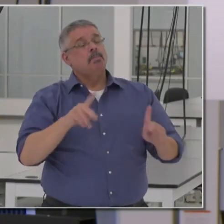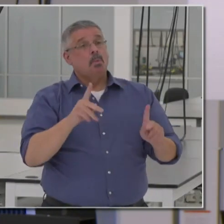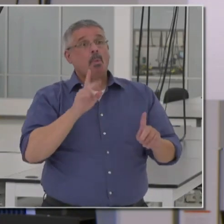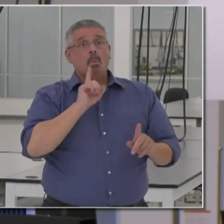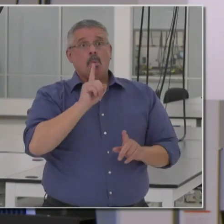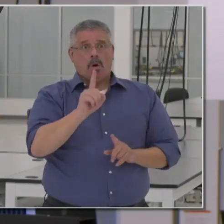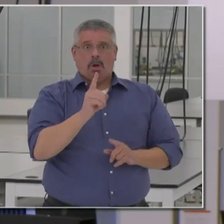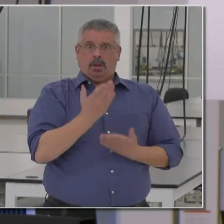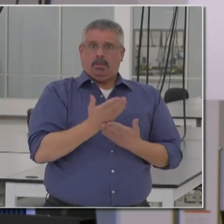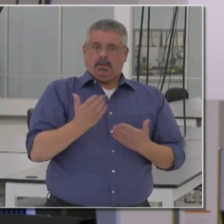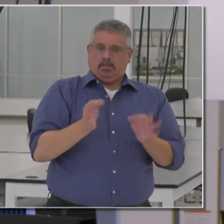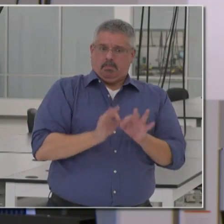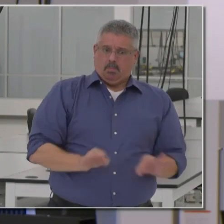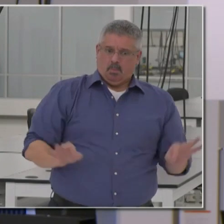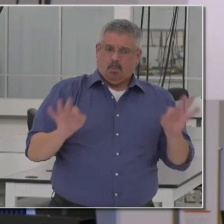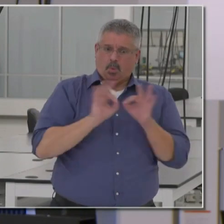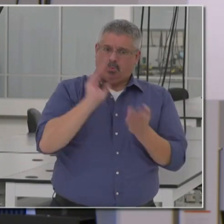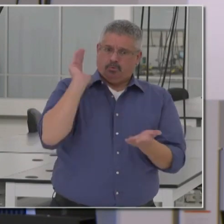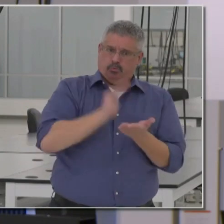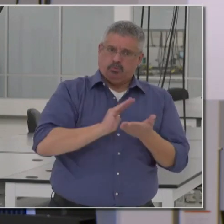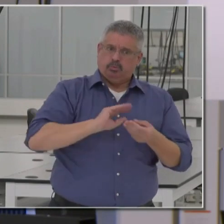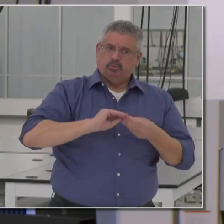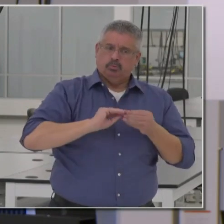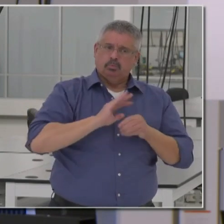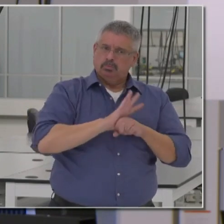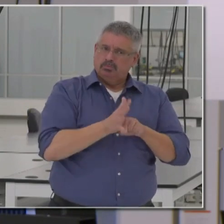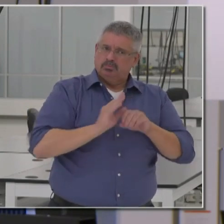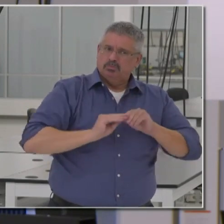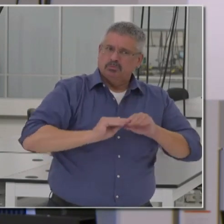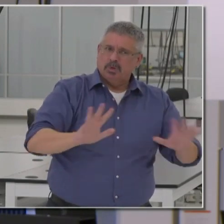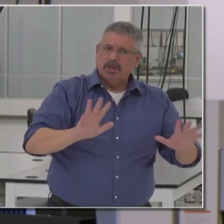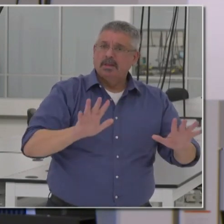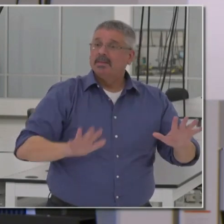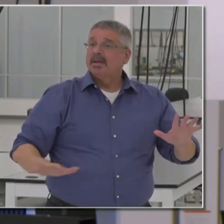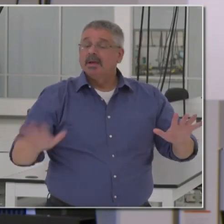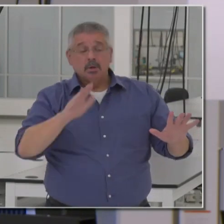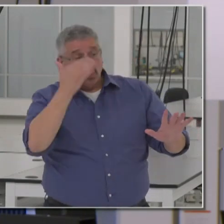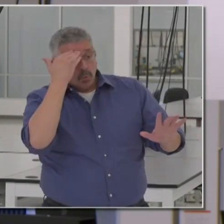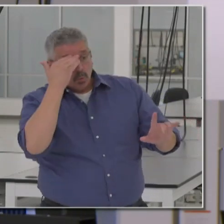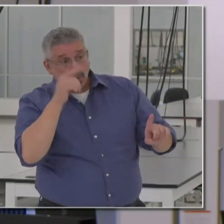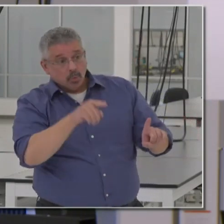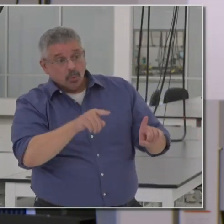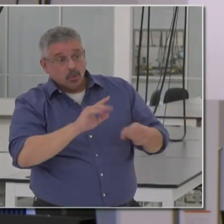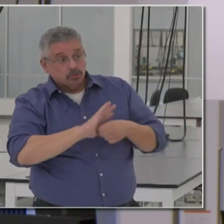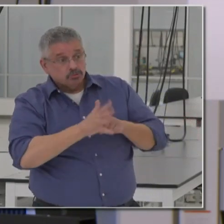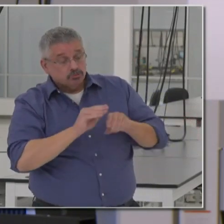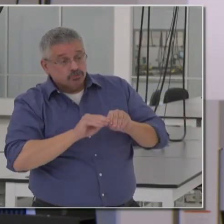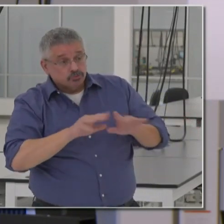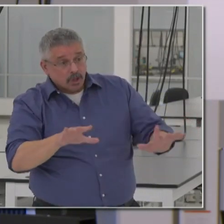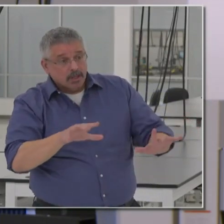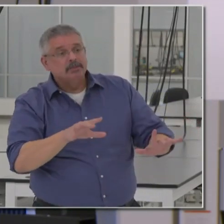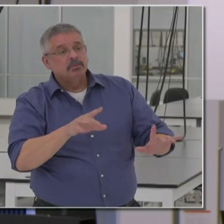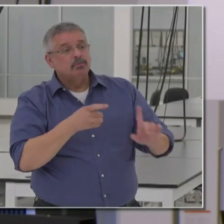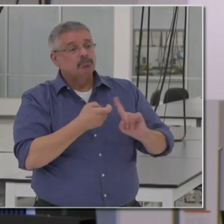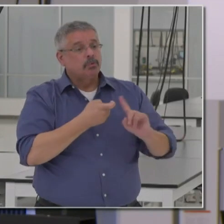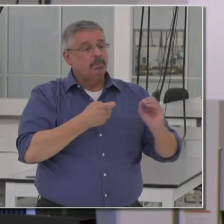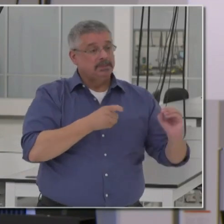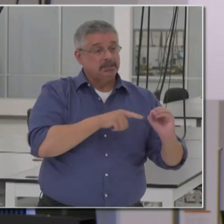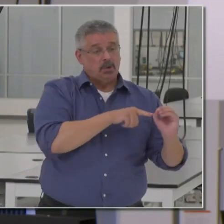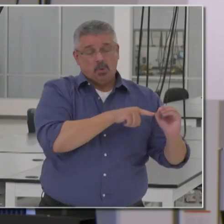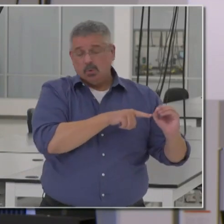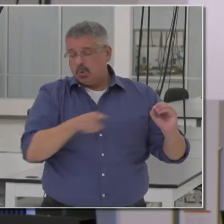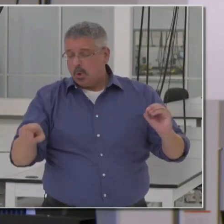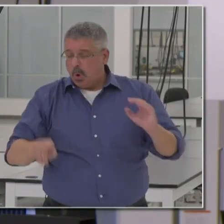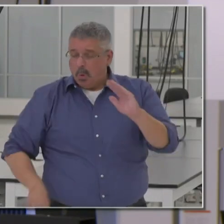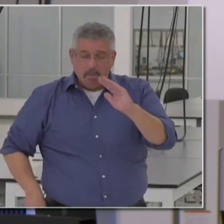of the key tools to reducing transmission into those areas where we know transmission goes from zero to 60